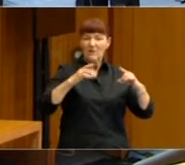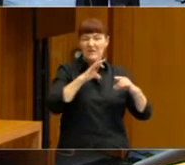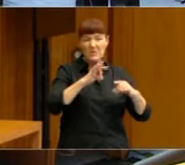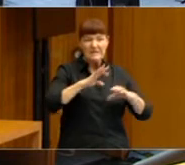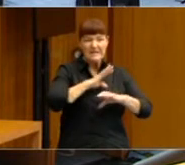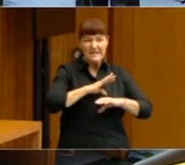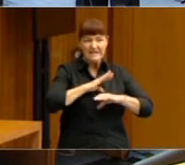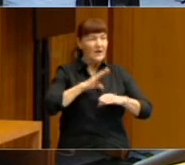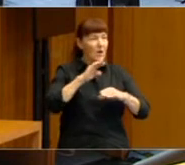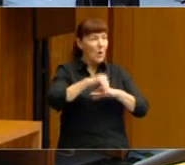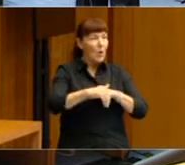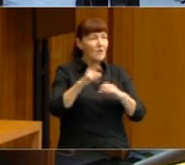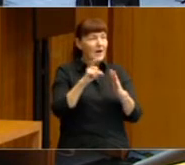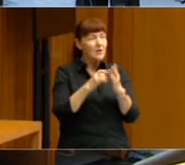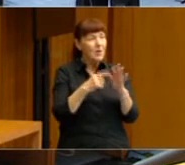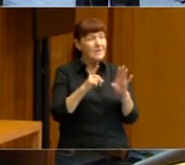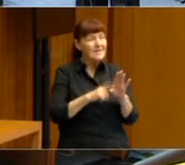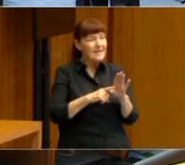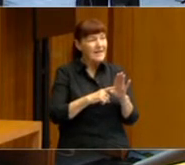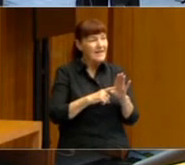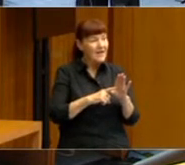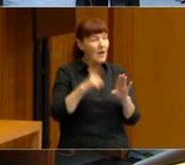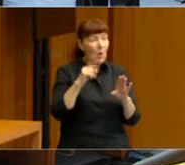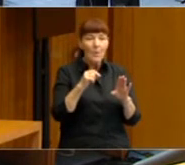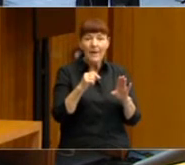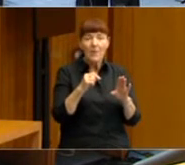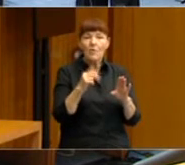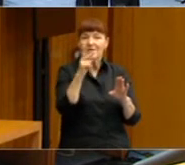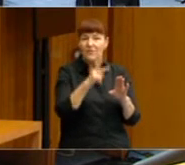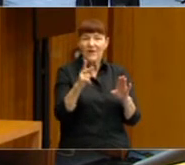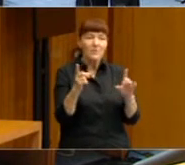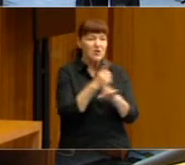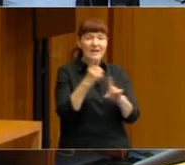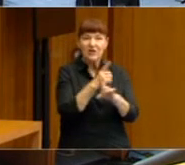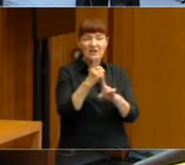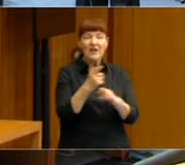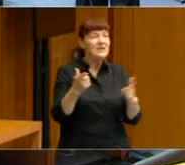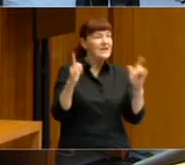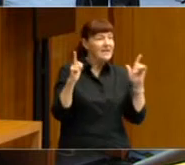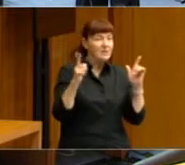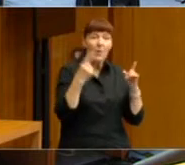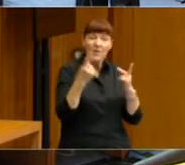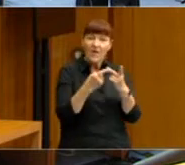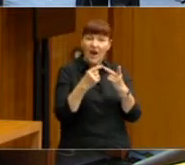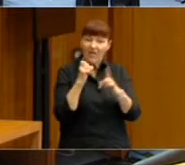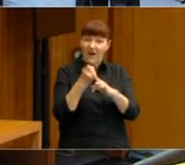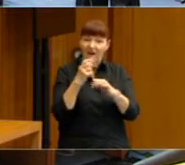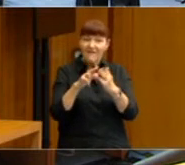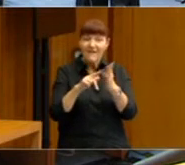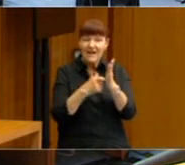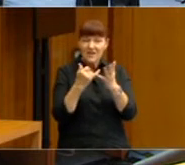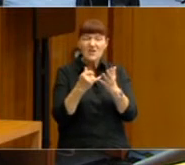Dr Cameron, you mentioned one of the factors might be the frequent changes in leadership. I just wondered whether there were any other factors or if you could comment a bit more about